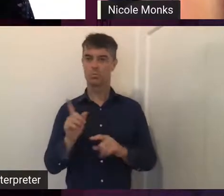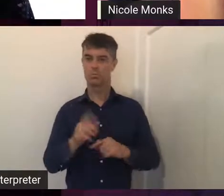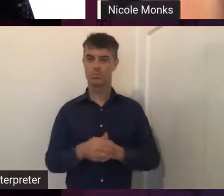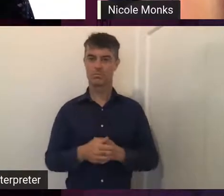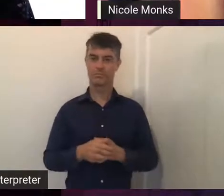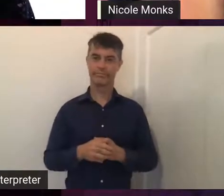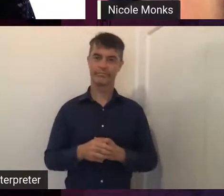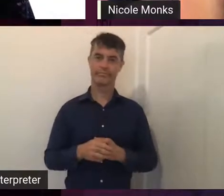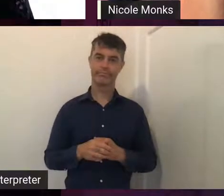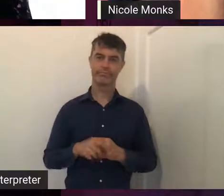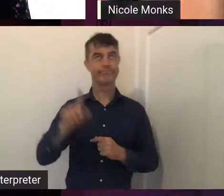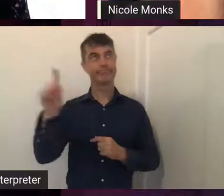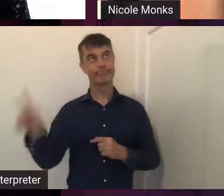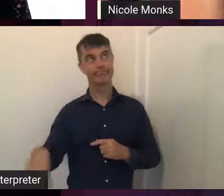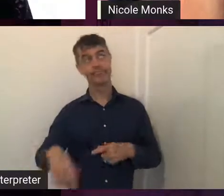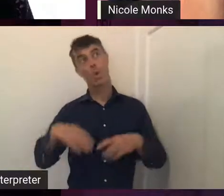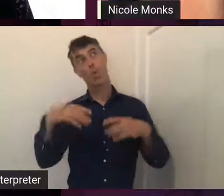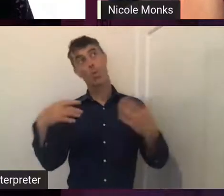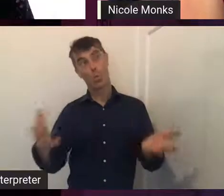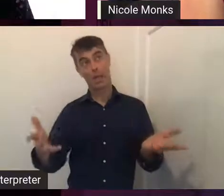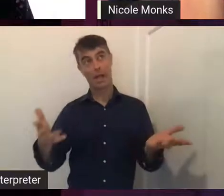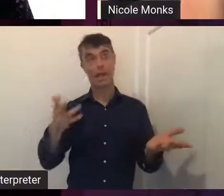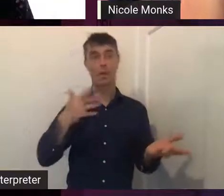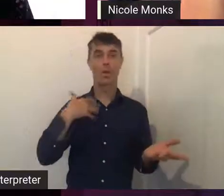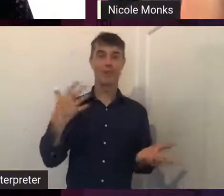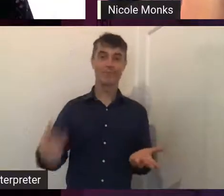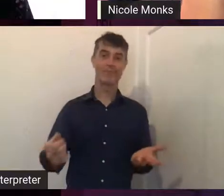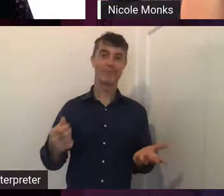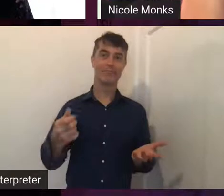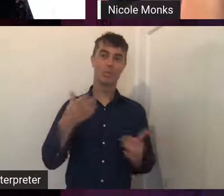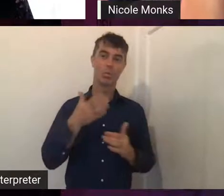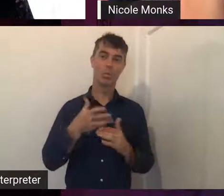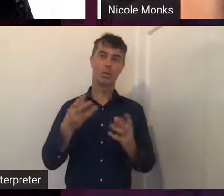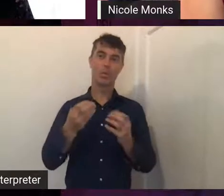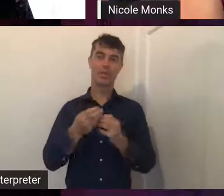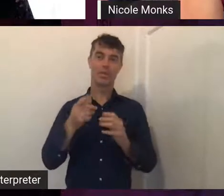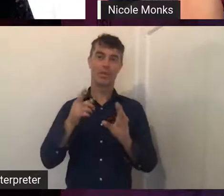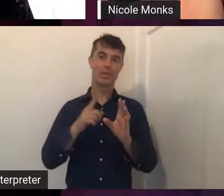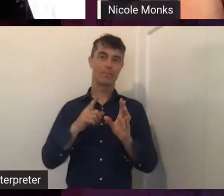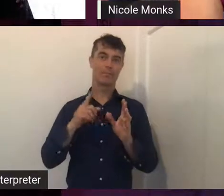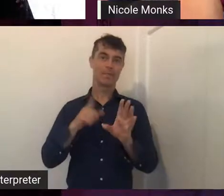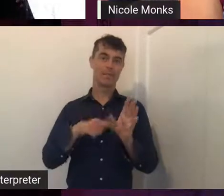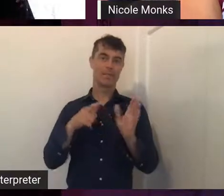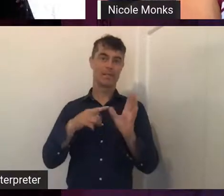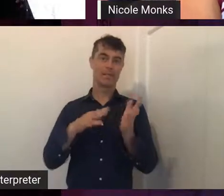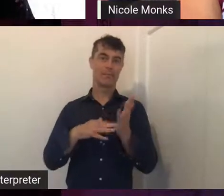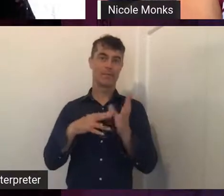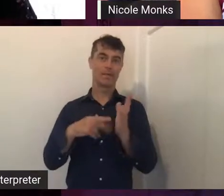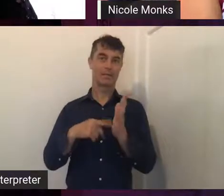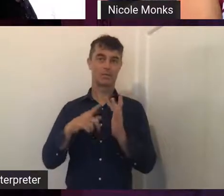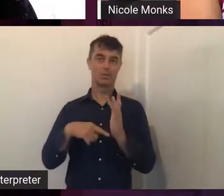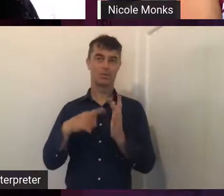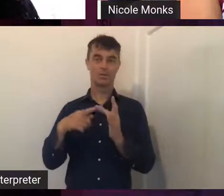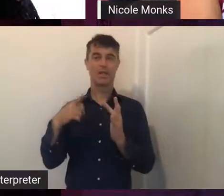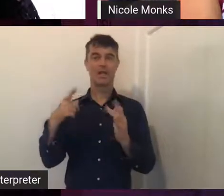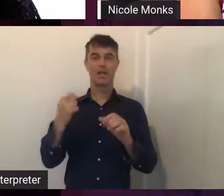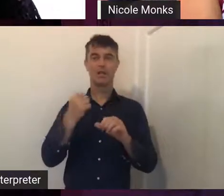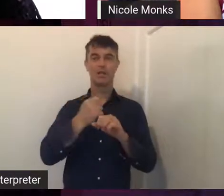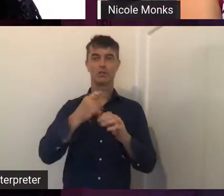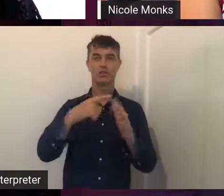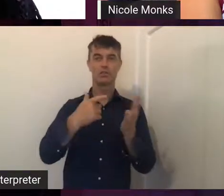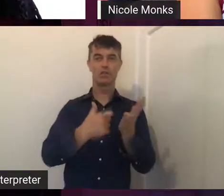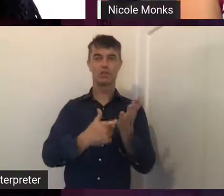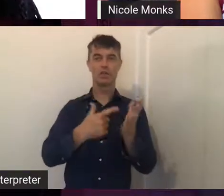Well, we've actually, I've been working with Yamaji Arts and the Geraldton Regional Art Gallery over here. And we've